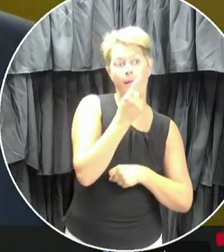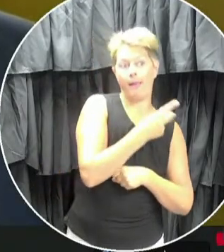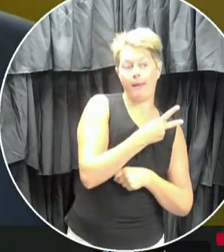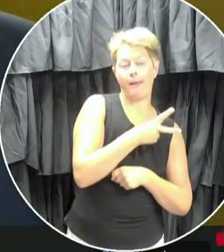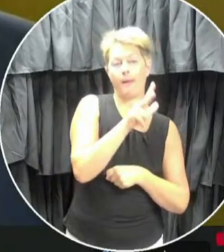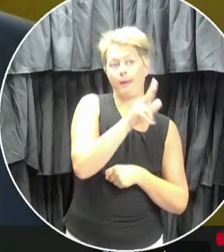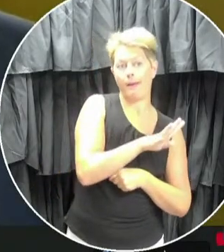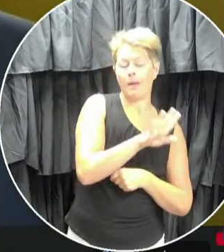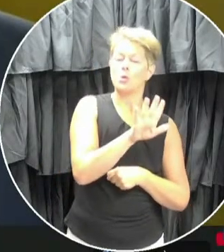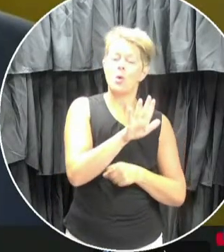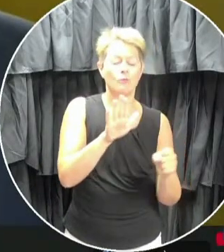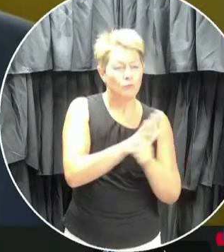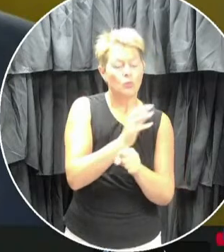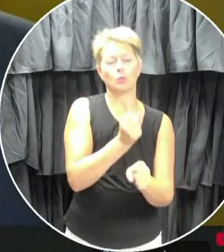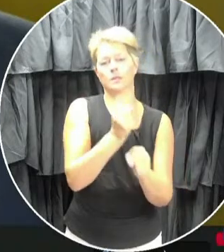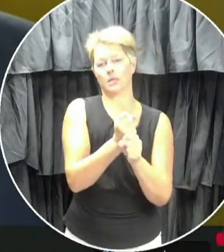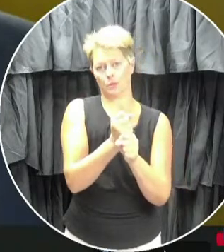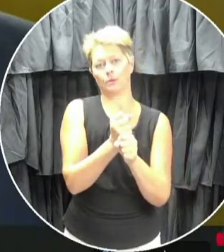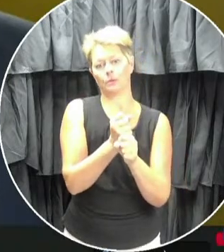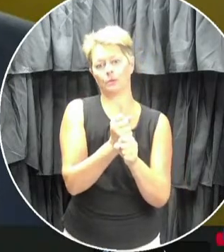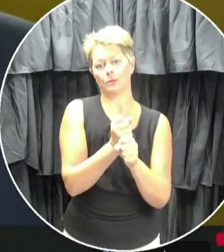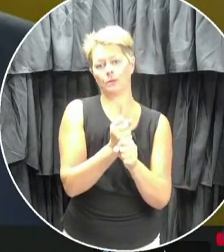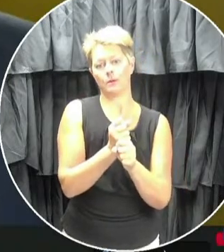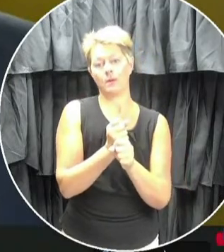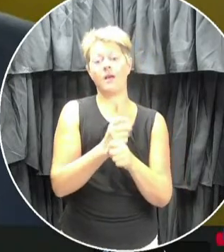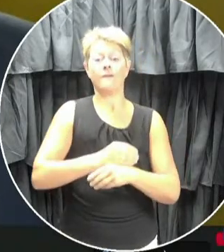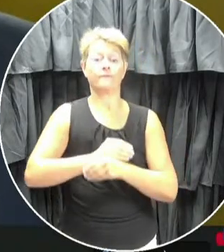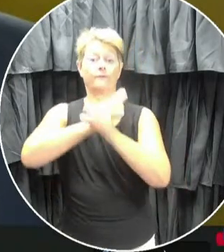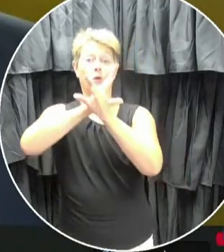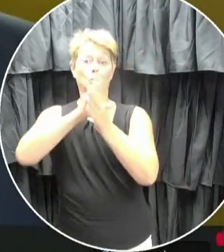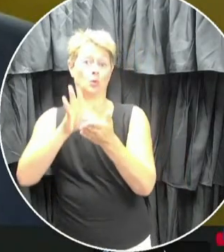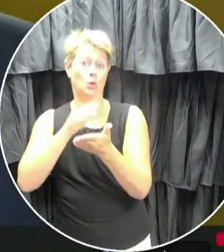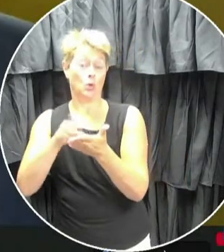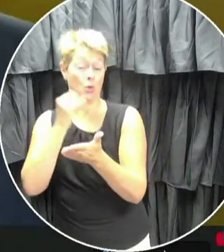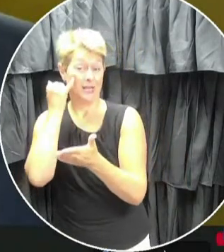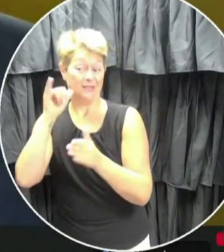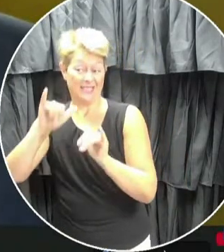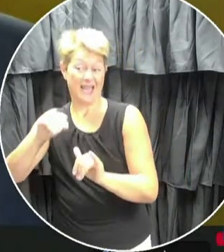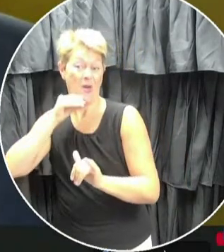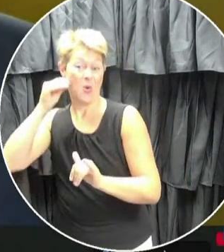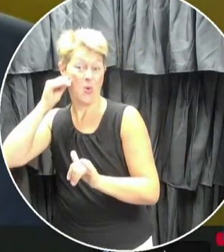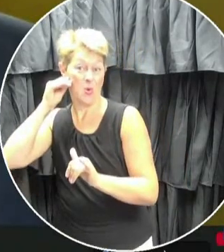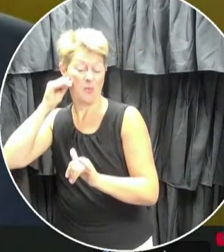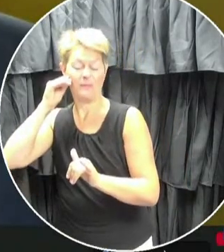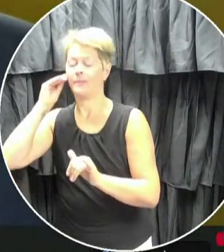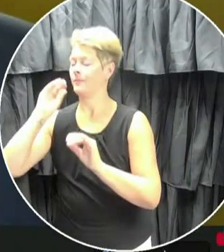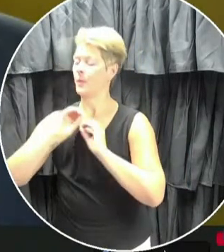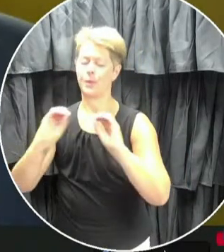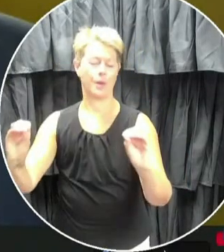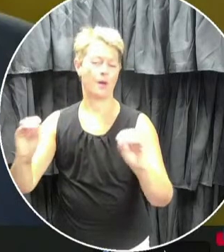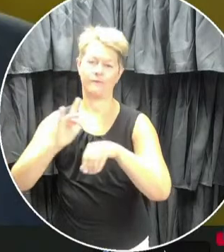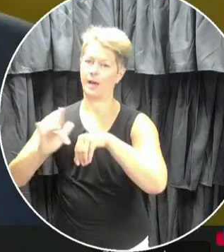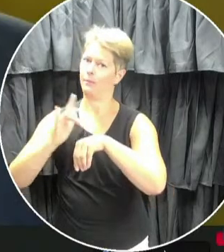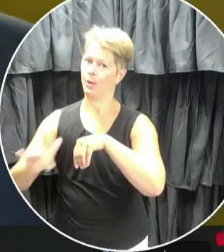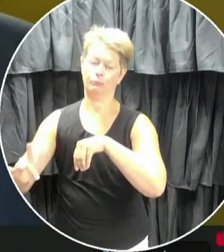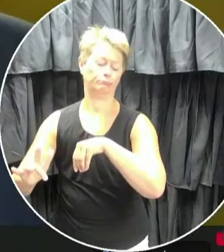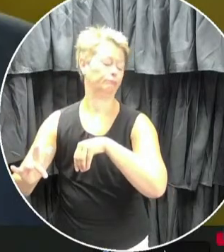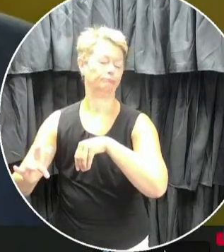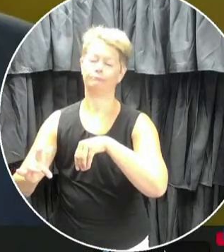Right now, there are no options for virtual learning if you are homeschooling. And that's the case in